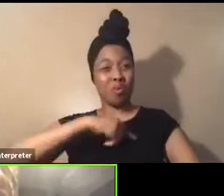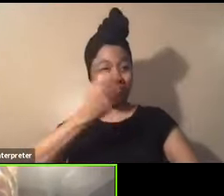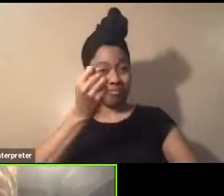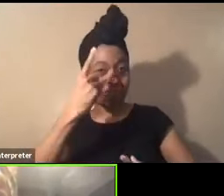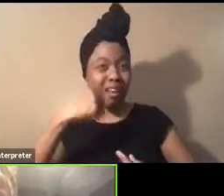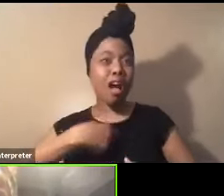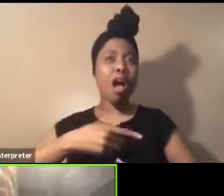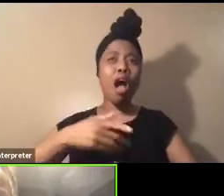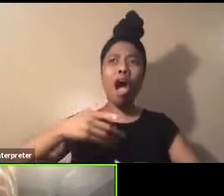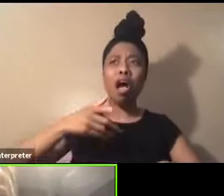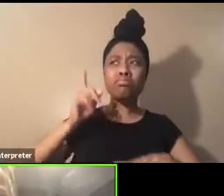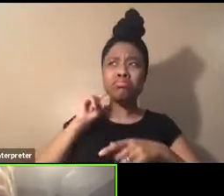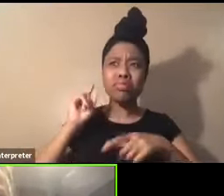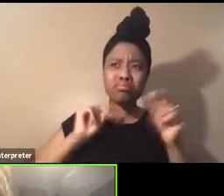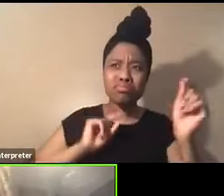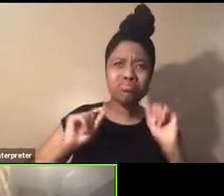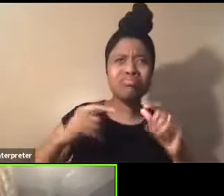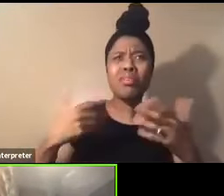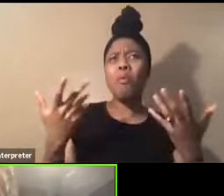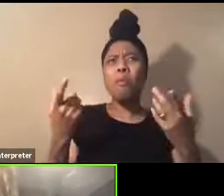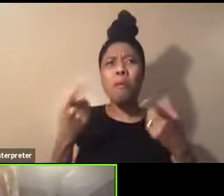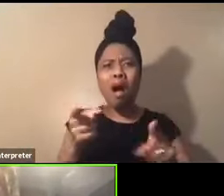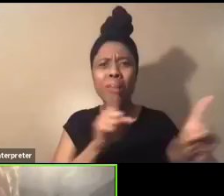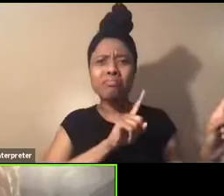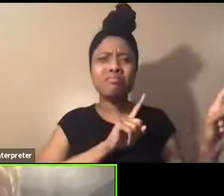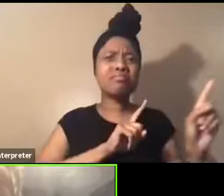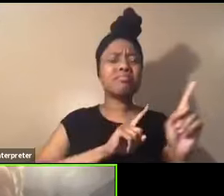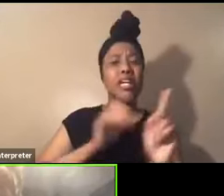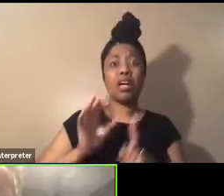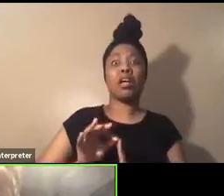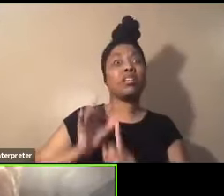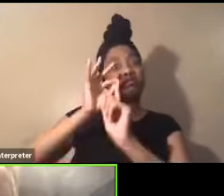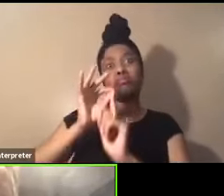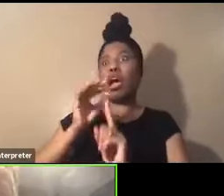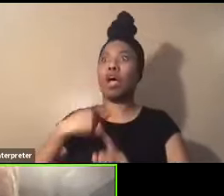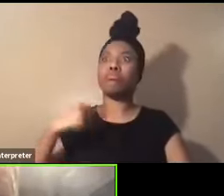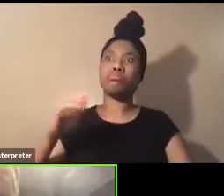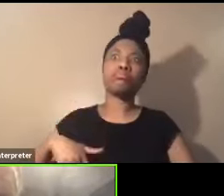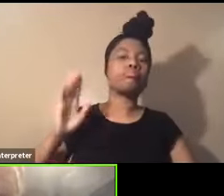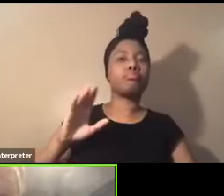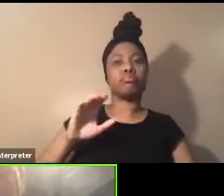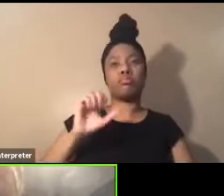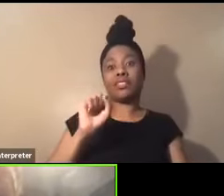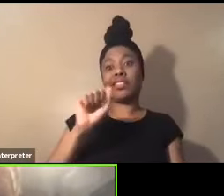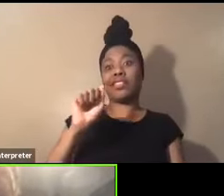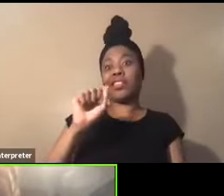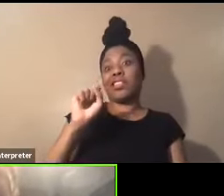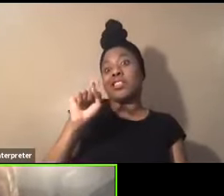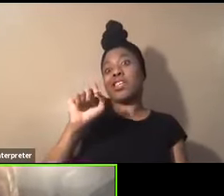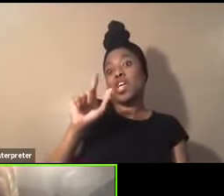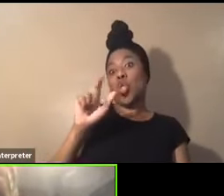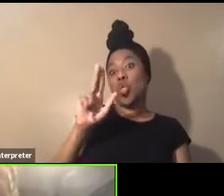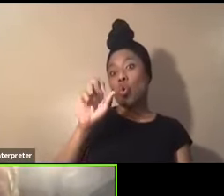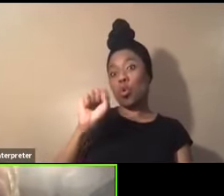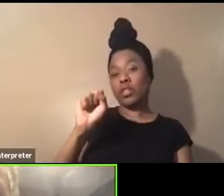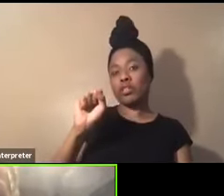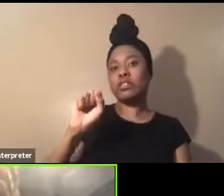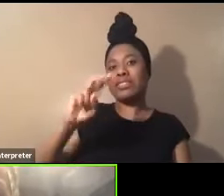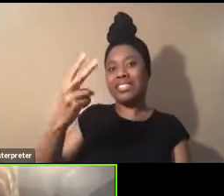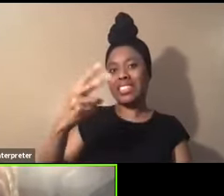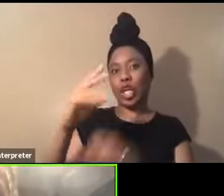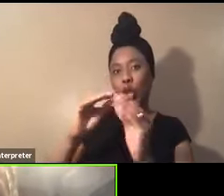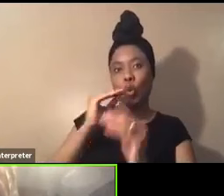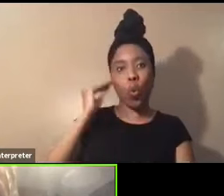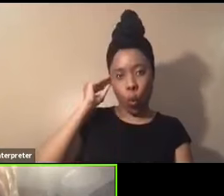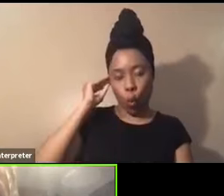all these things that happen to, you know, especially, you know, I grew up in, in St. Louis is my second home, but I grew up on the South side